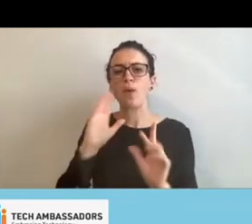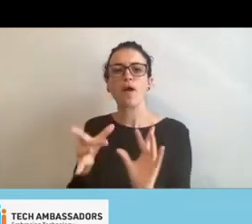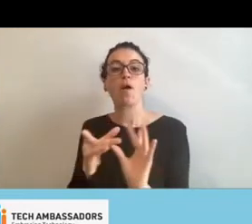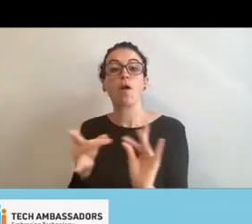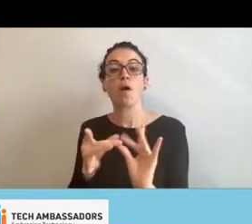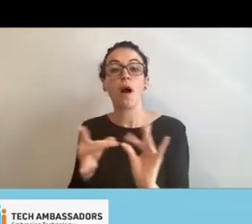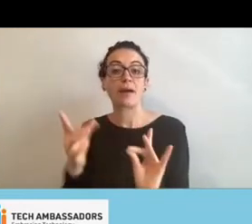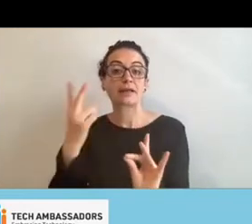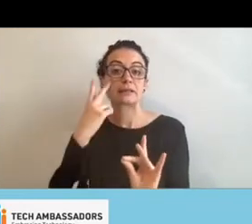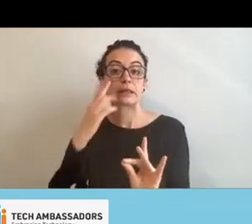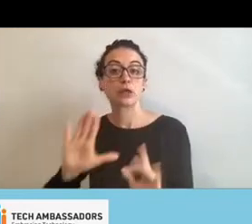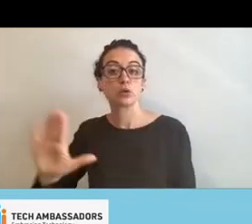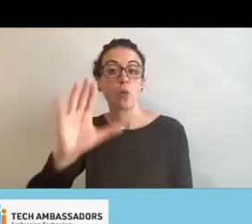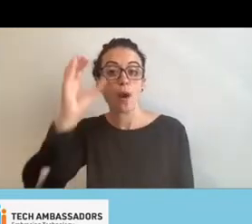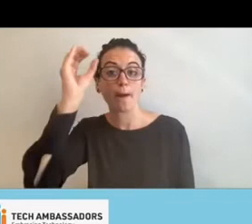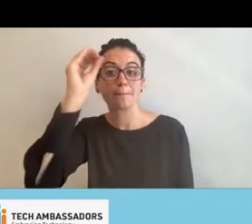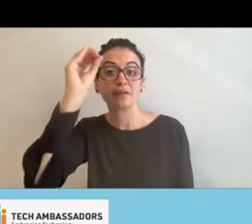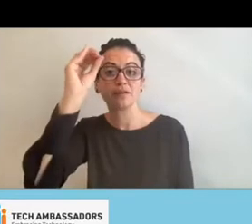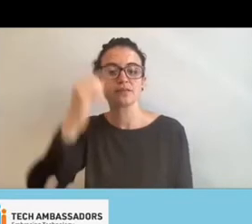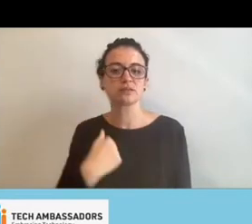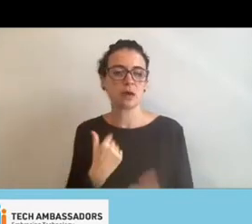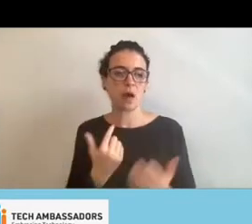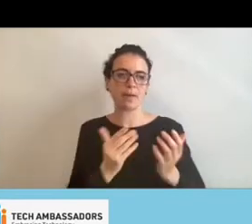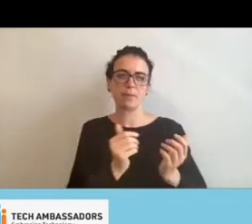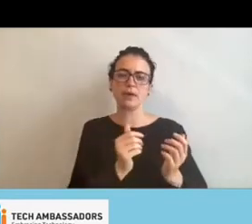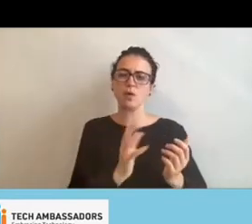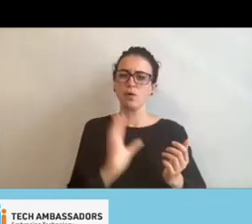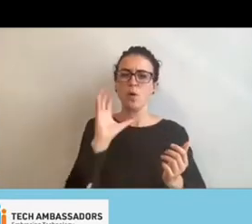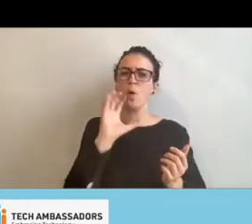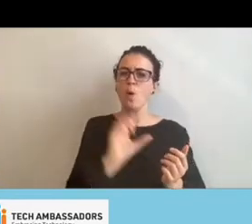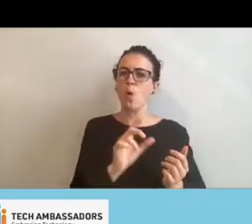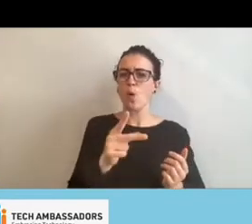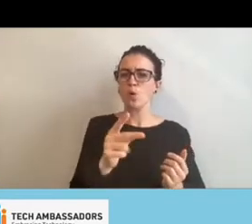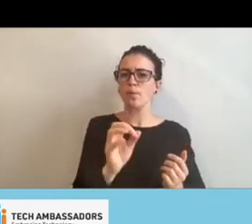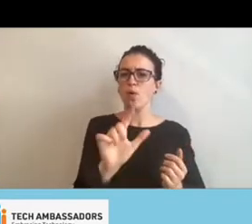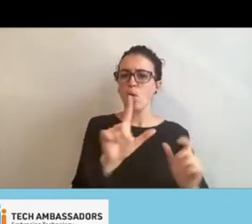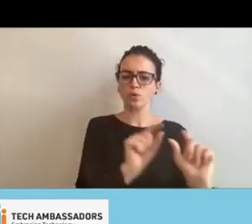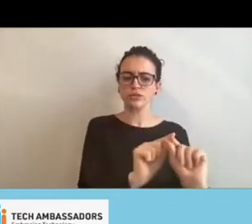if we can pull those poll results up and share those with you so you'll get to see the answer to that. But